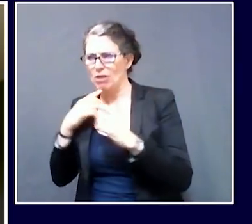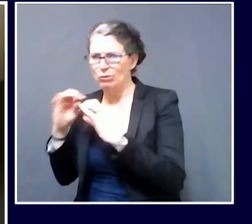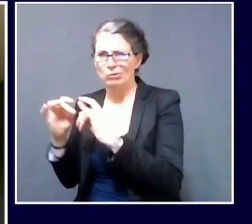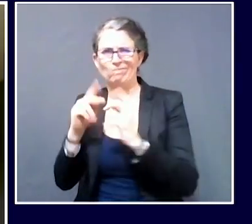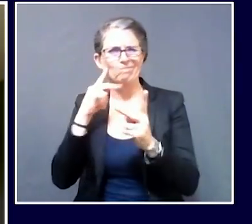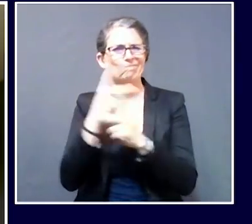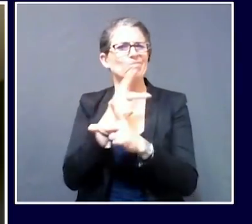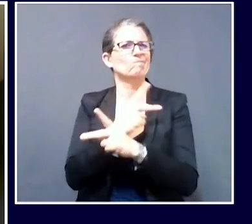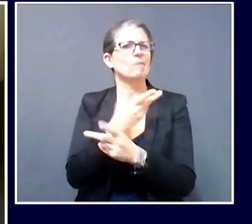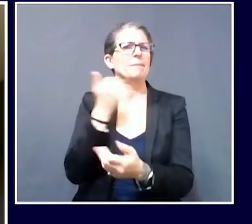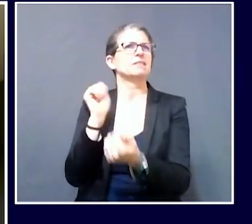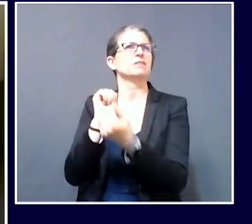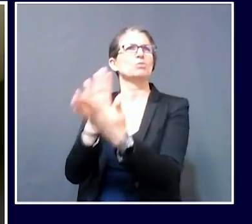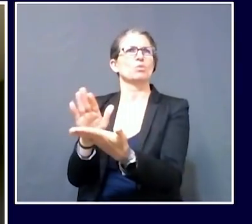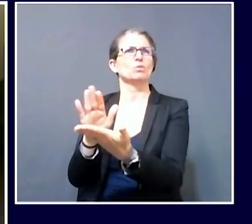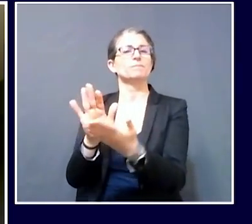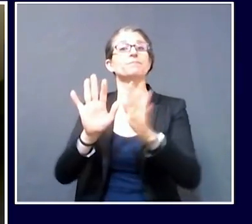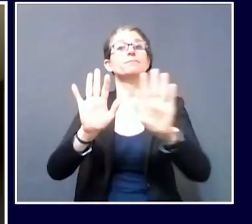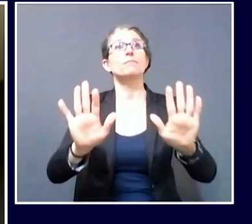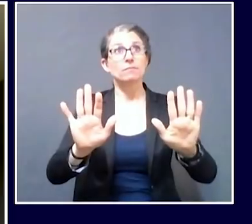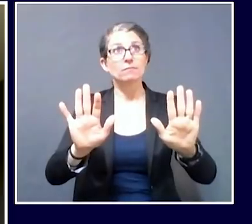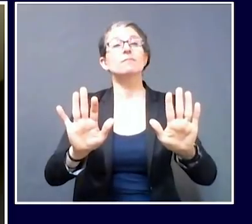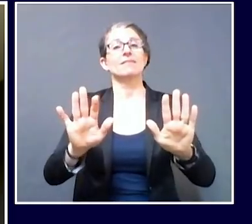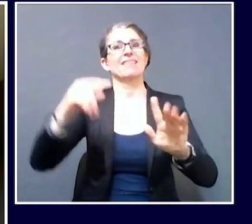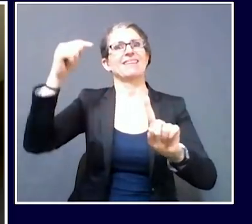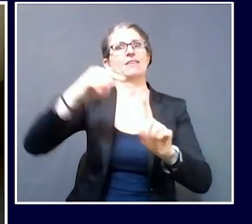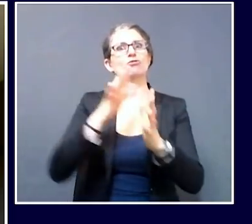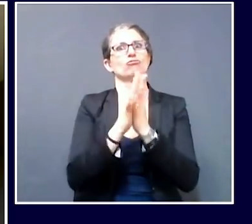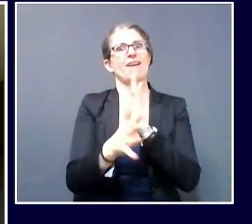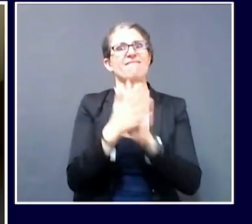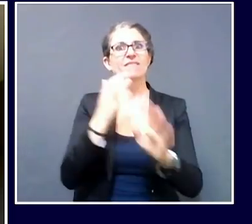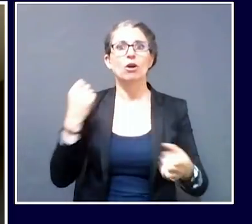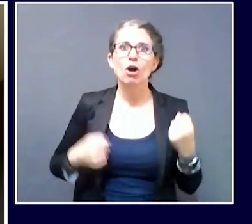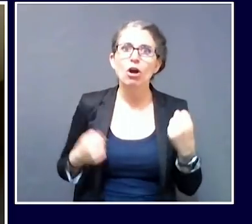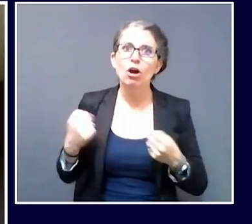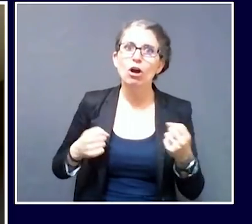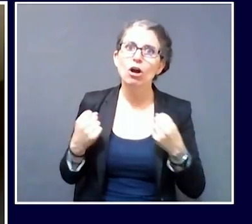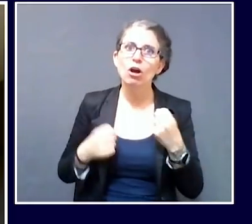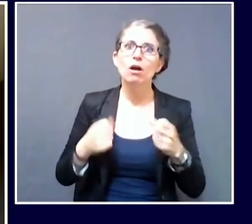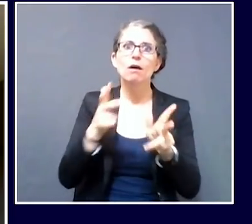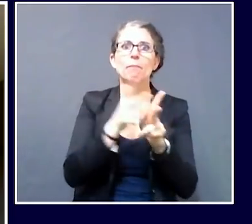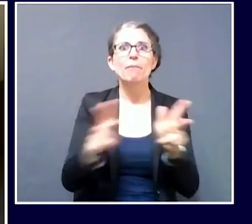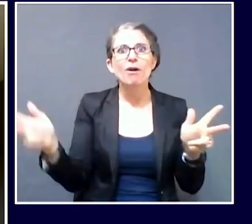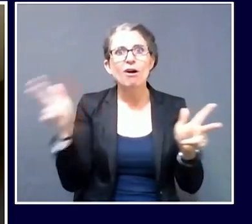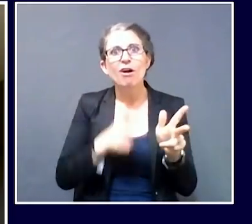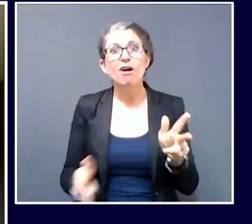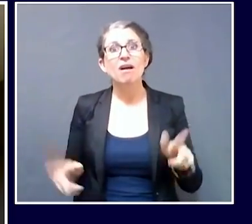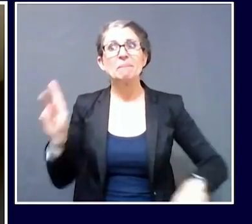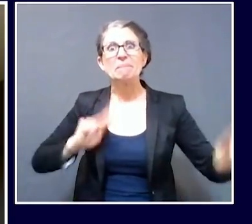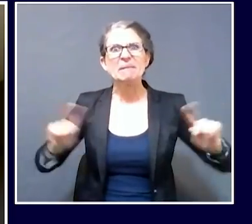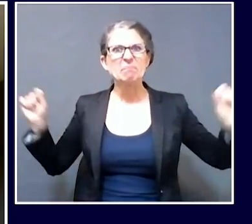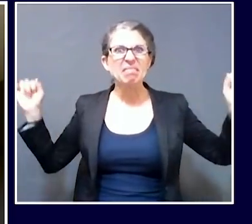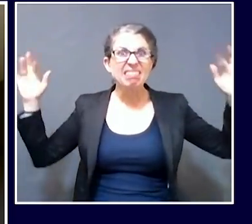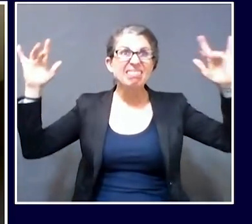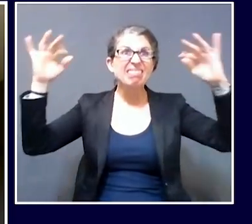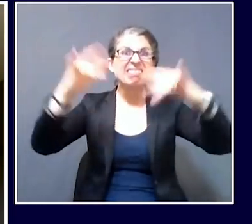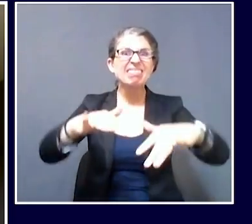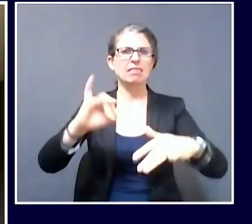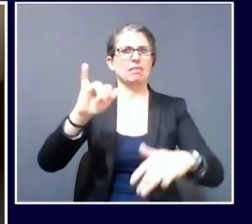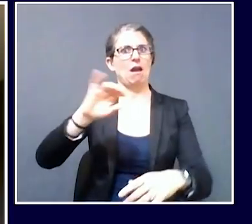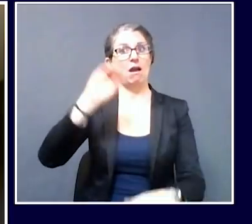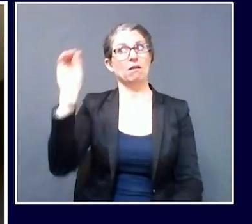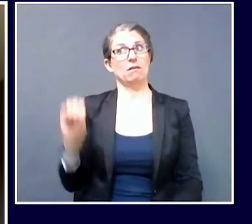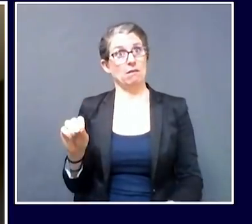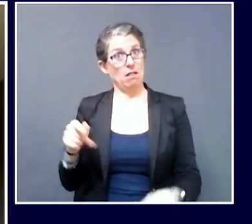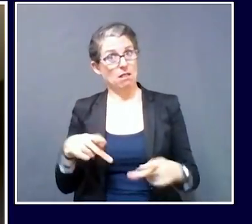flows, number of people. There's just a discussion about gatherings to try to figure out, is there a way